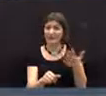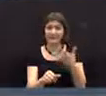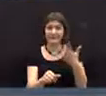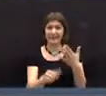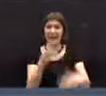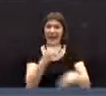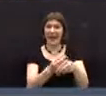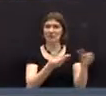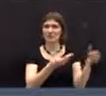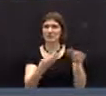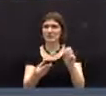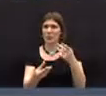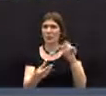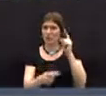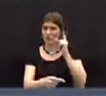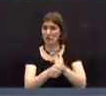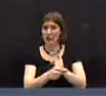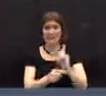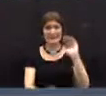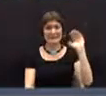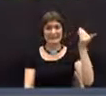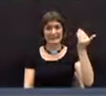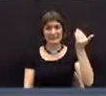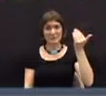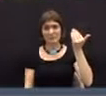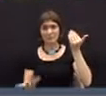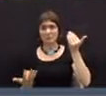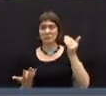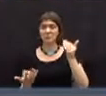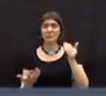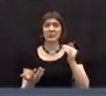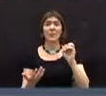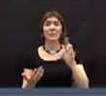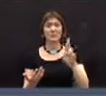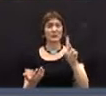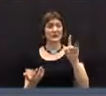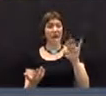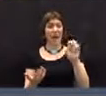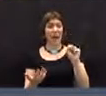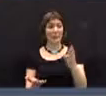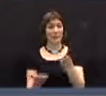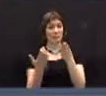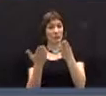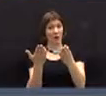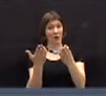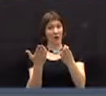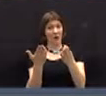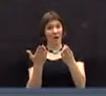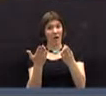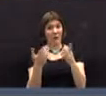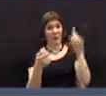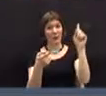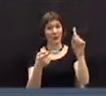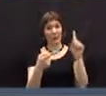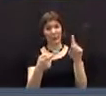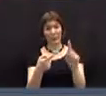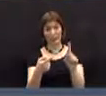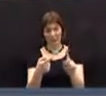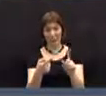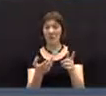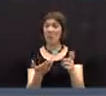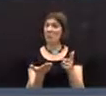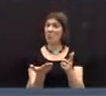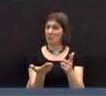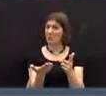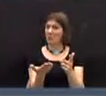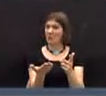carryover or something. It sounds to me from Mr. Dime's suggestion that those funds